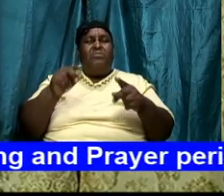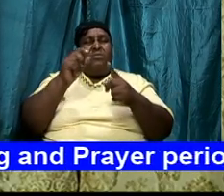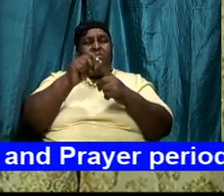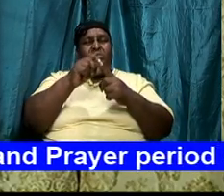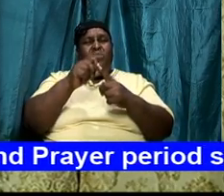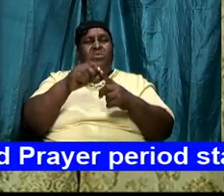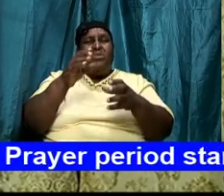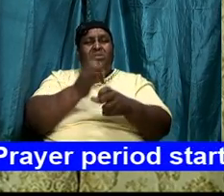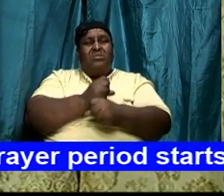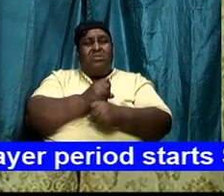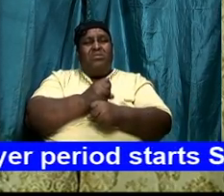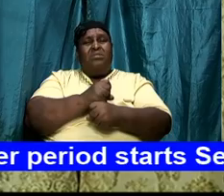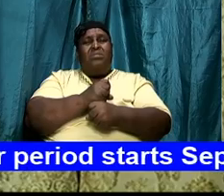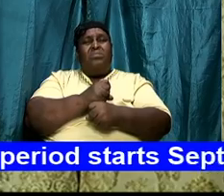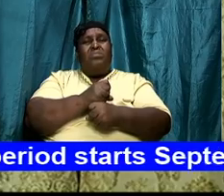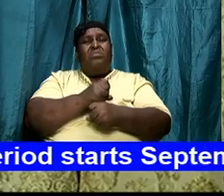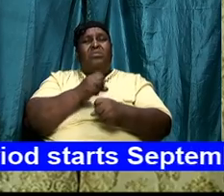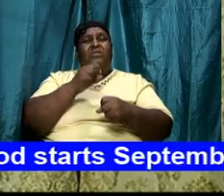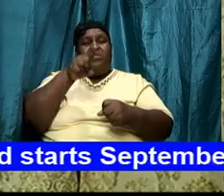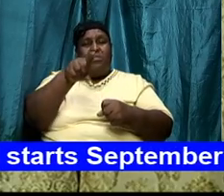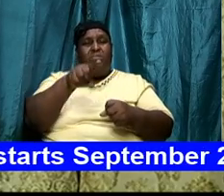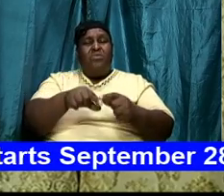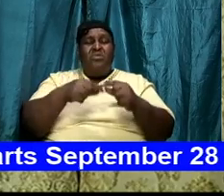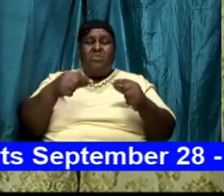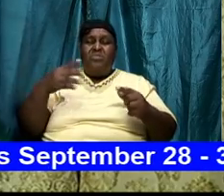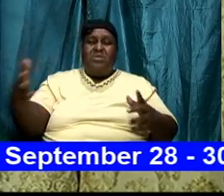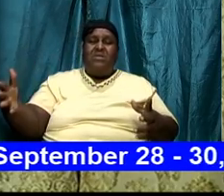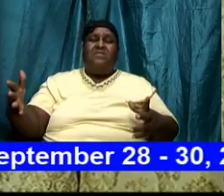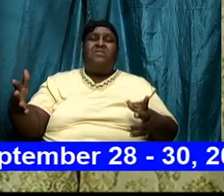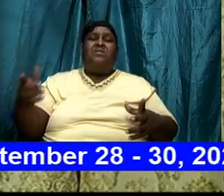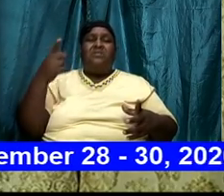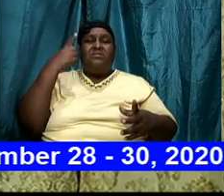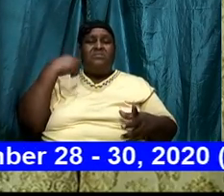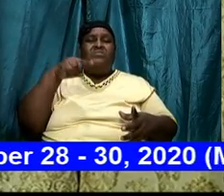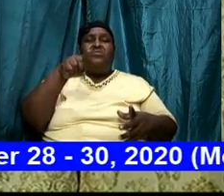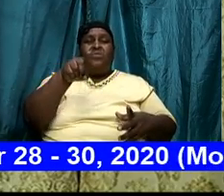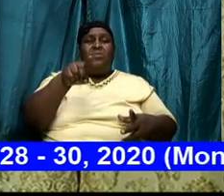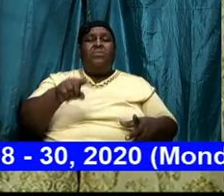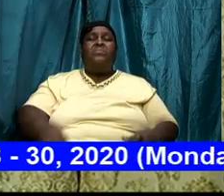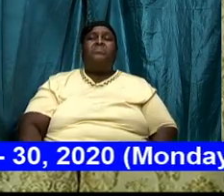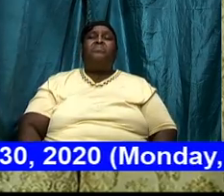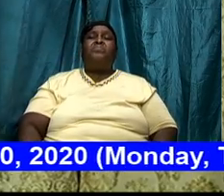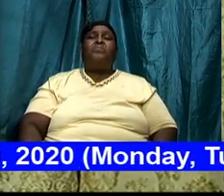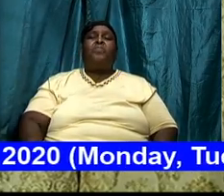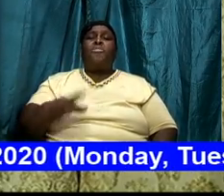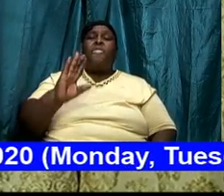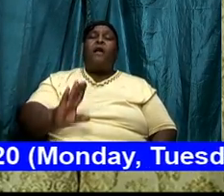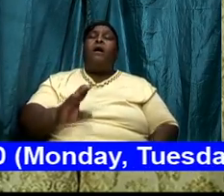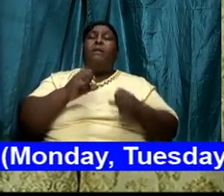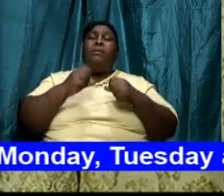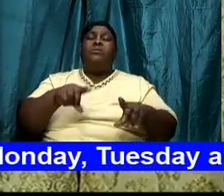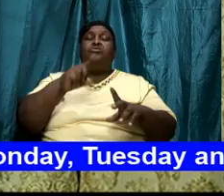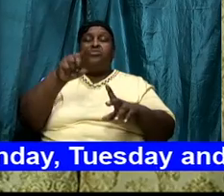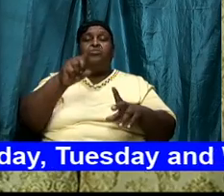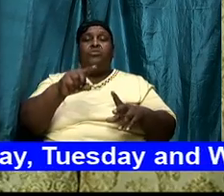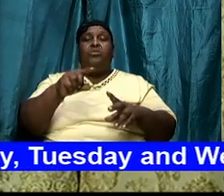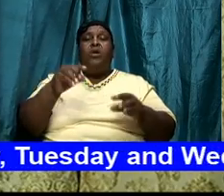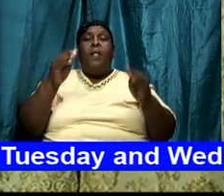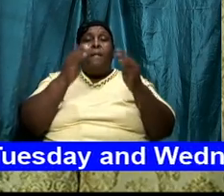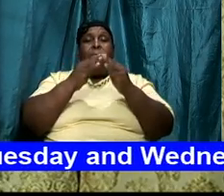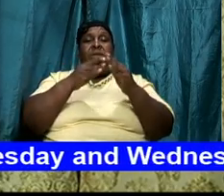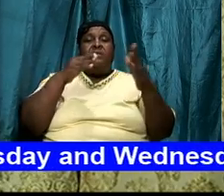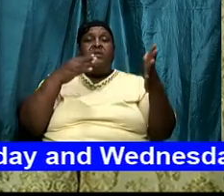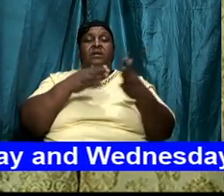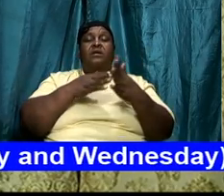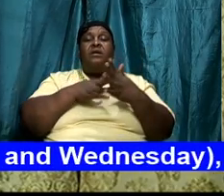great things are in store God bless you we will meet again God's willing next week as we